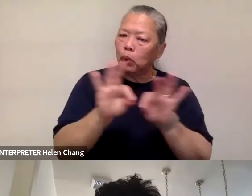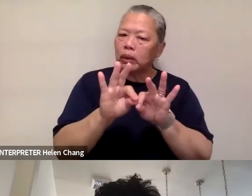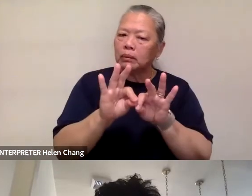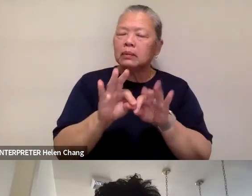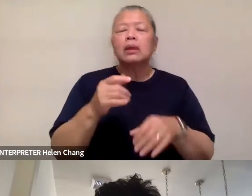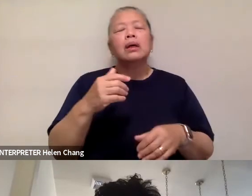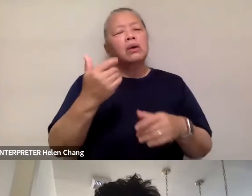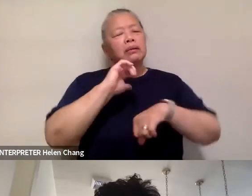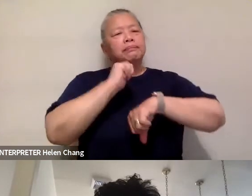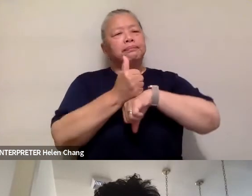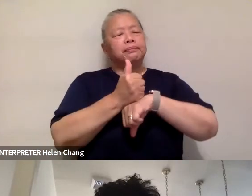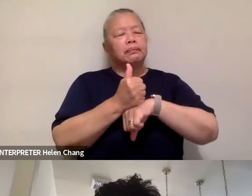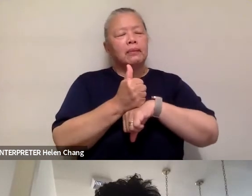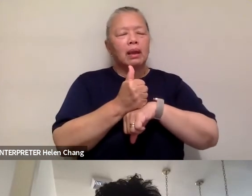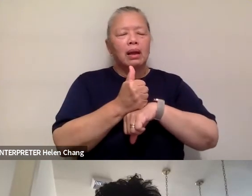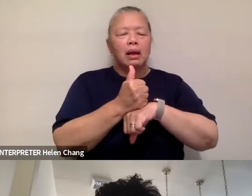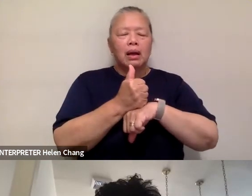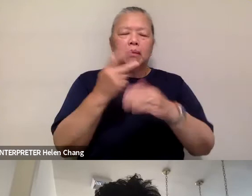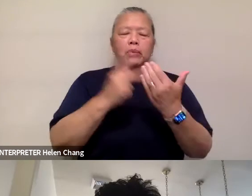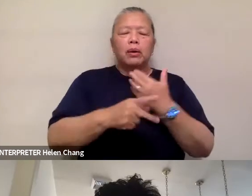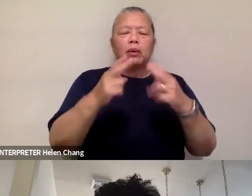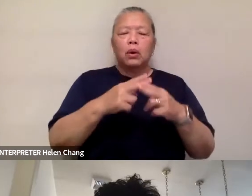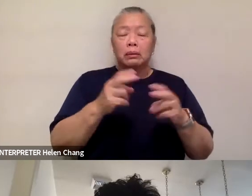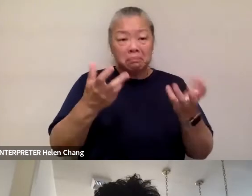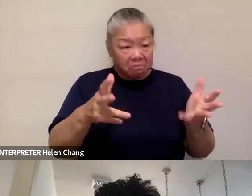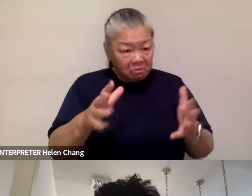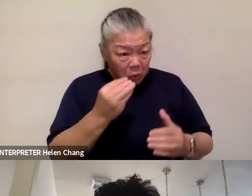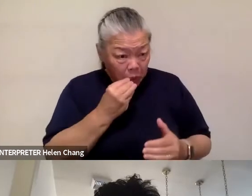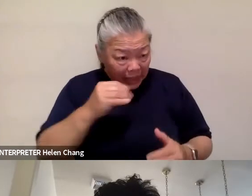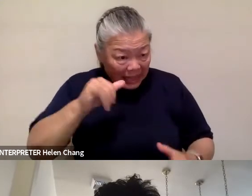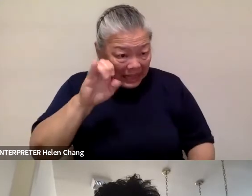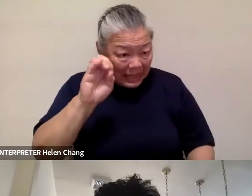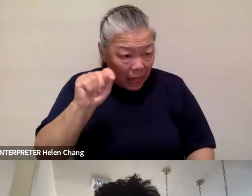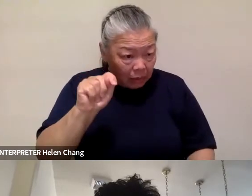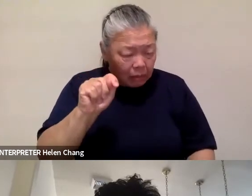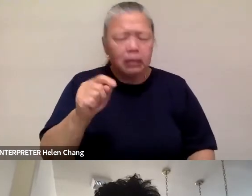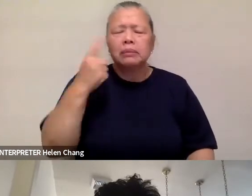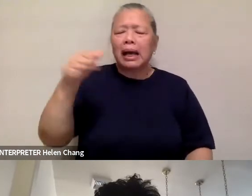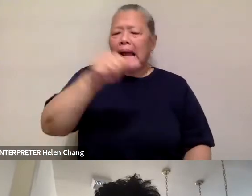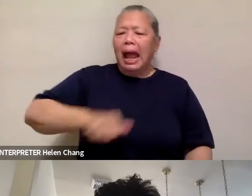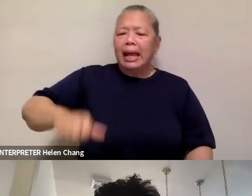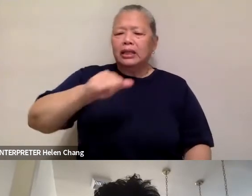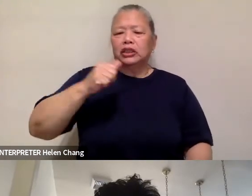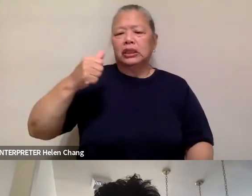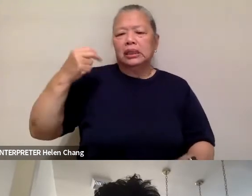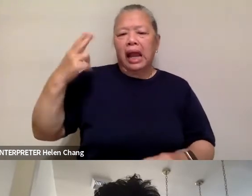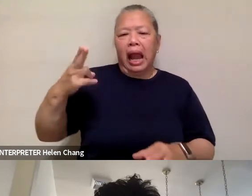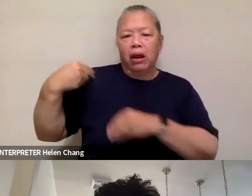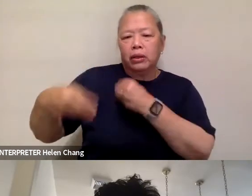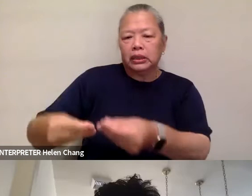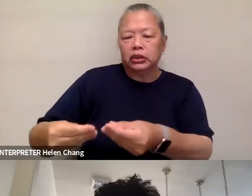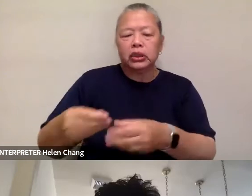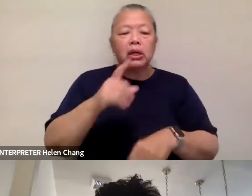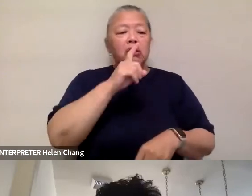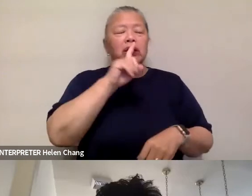campaign called Have You Eaten Yet for the May Asian Heritage, not just purely on eating. It is an expression of